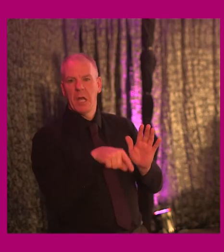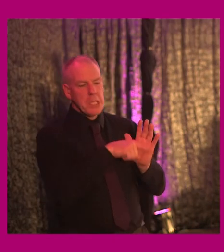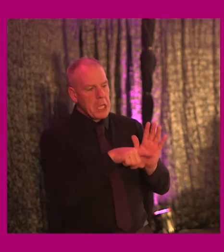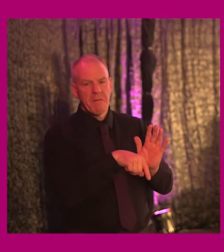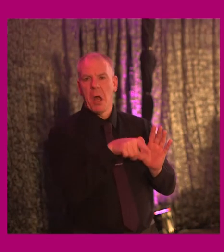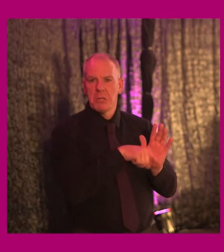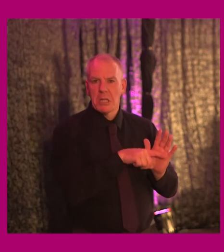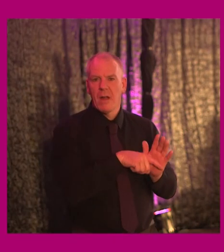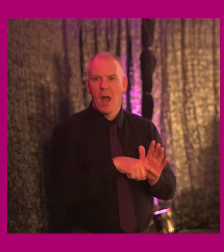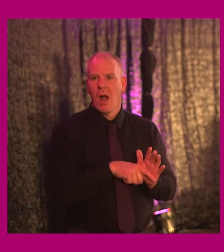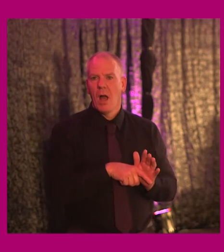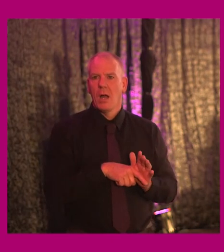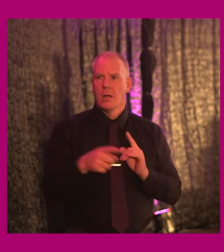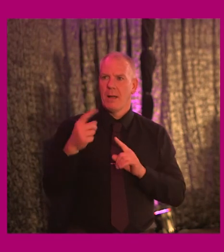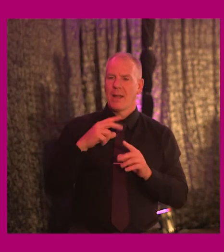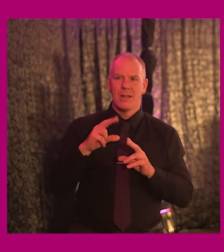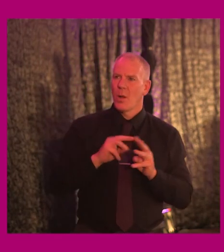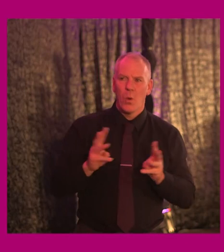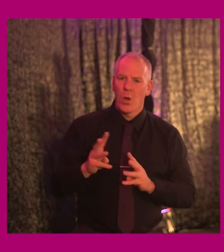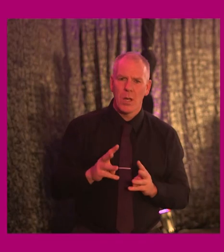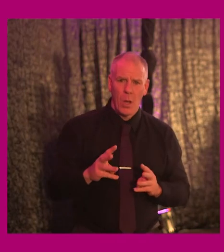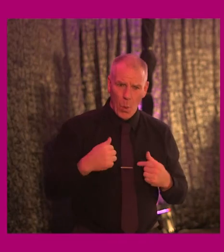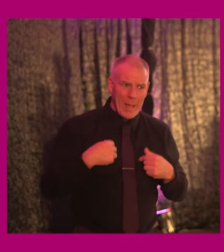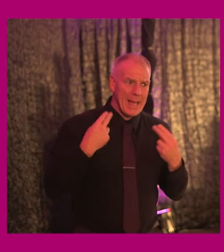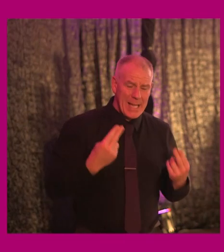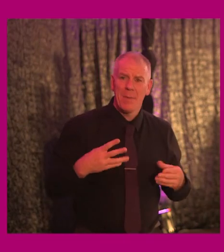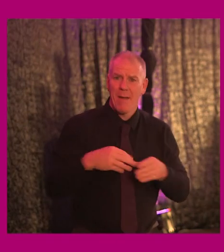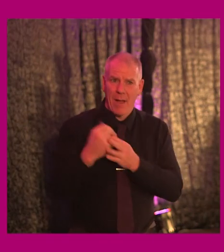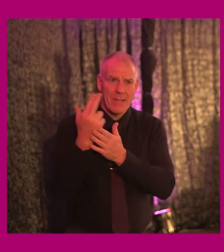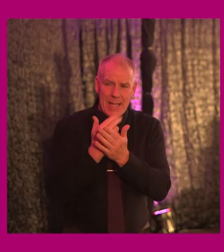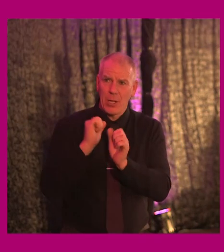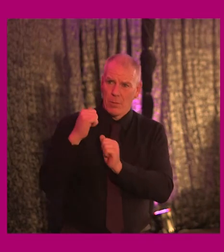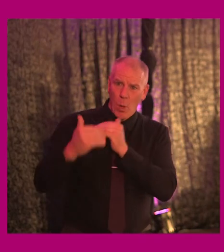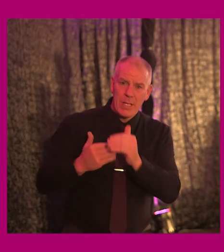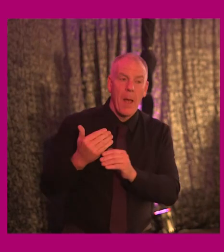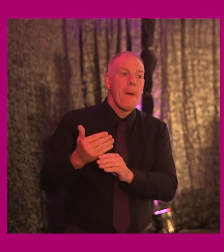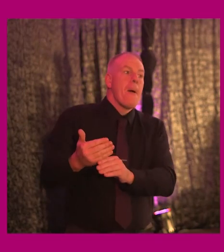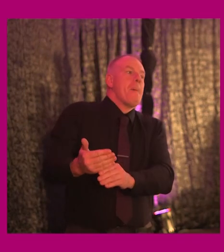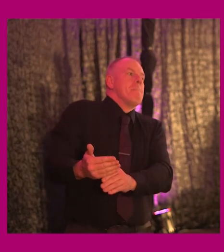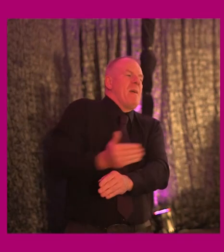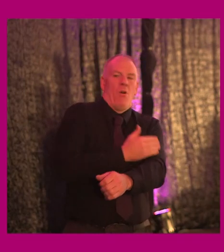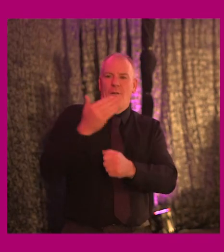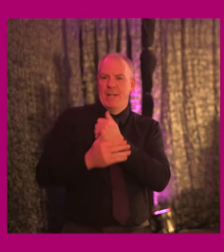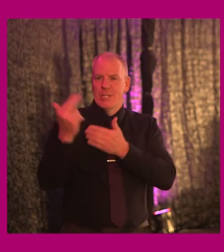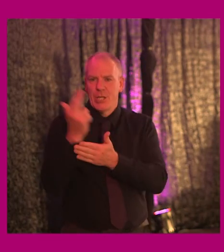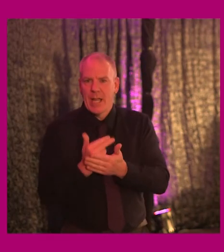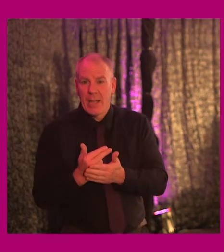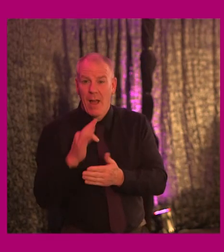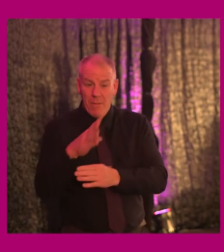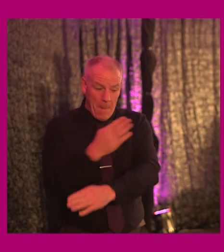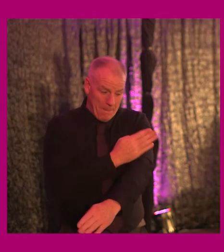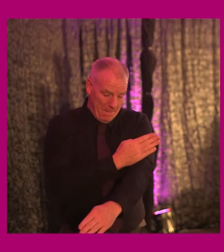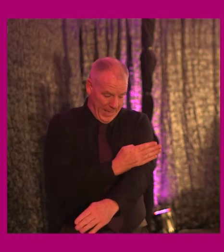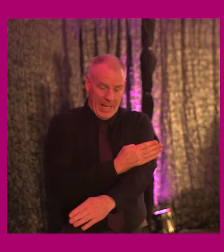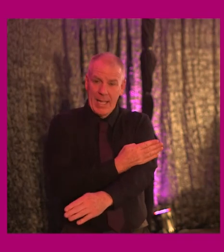oh, that's not going to work. Well, that's because we need to be involved in the designs before things are designed at the very early stages,